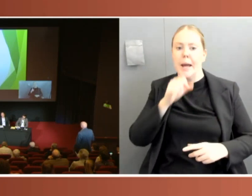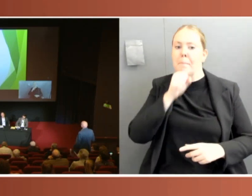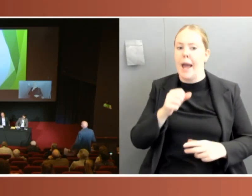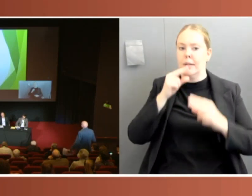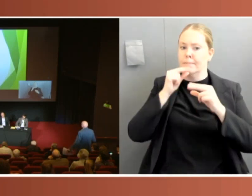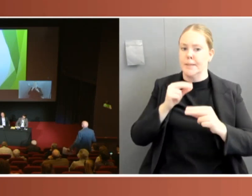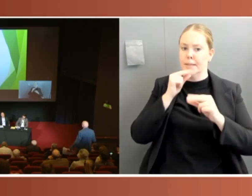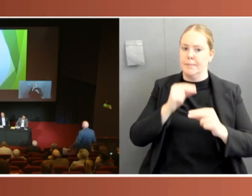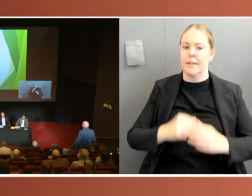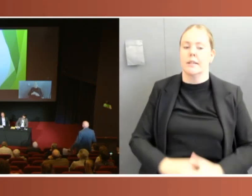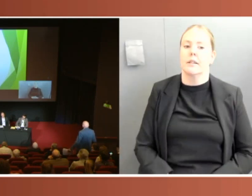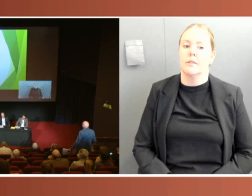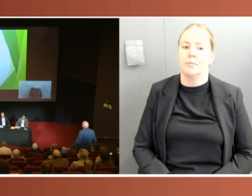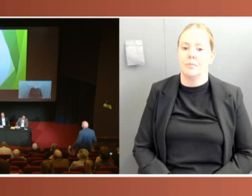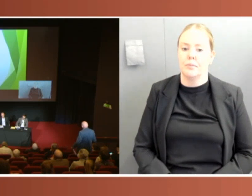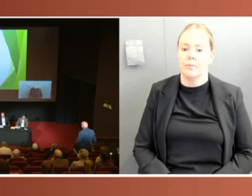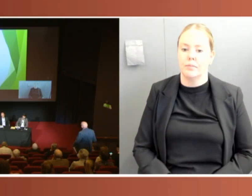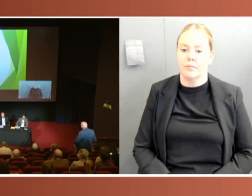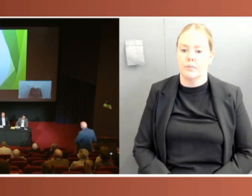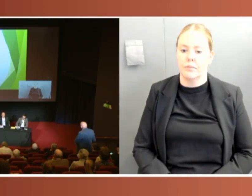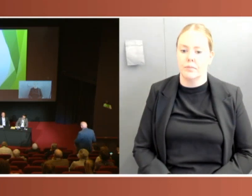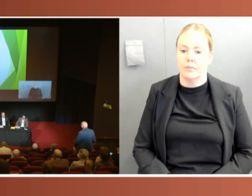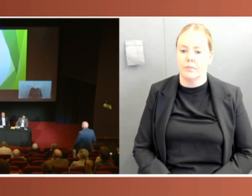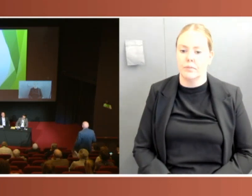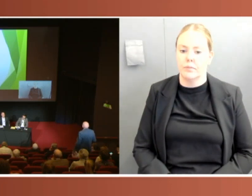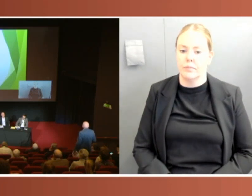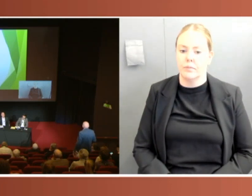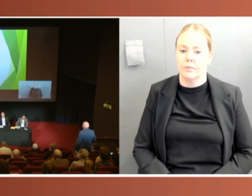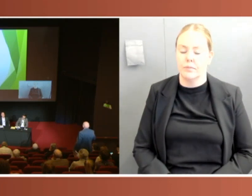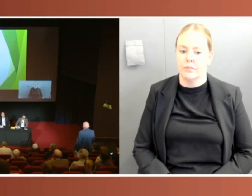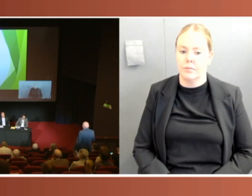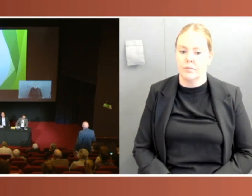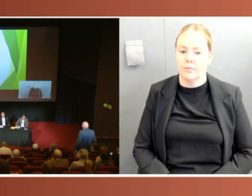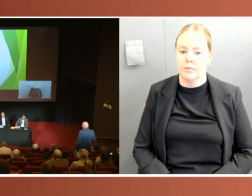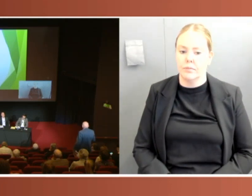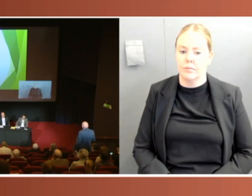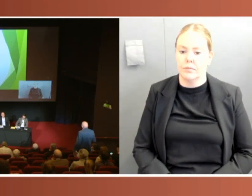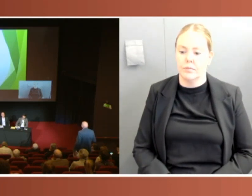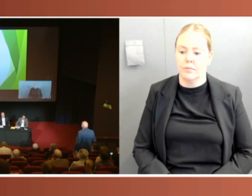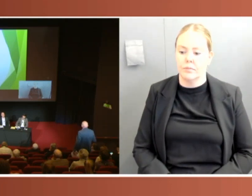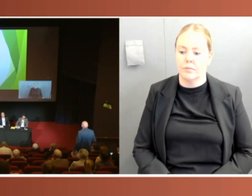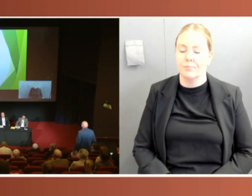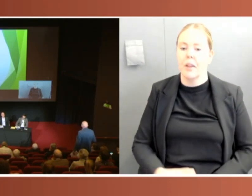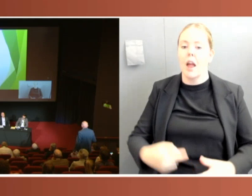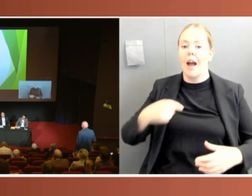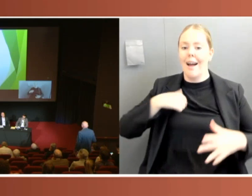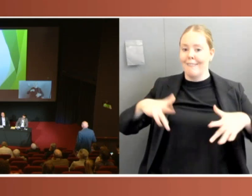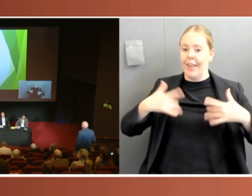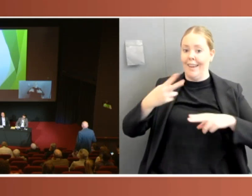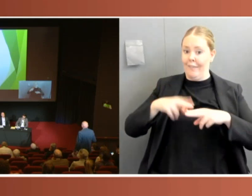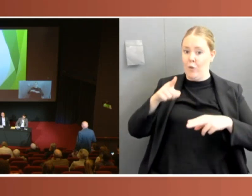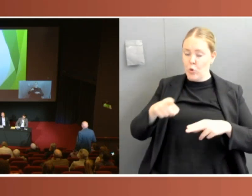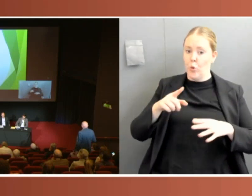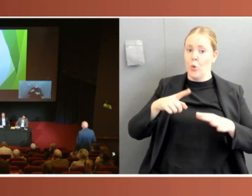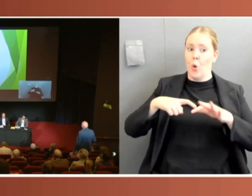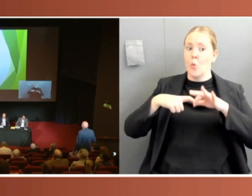point was what happened under the Morrison government, rather than what happened under COVID, you'd actually expose these issues